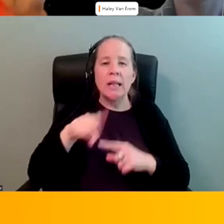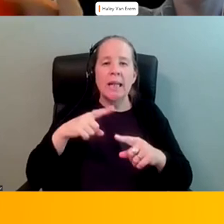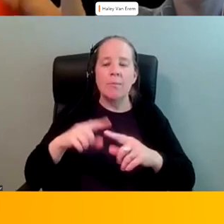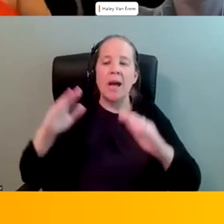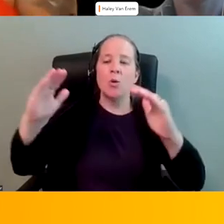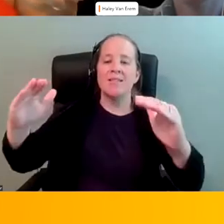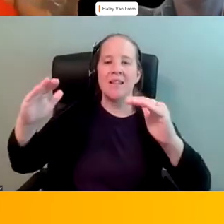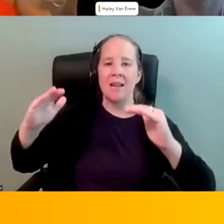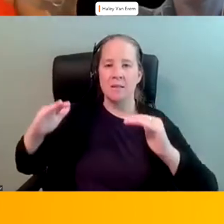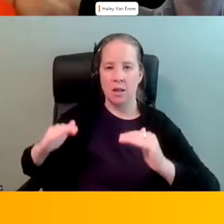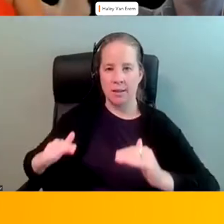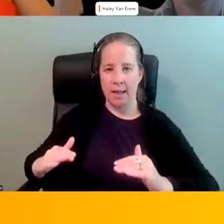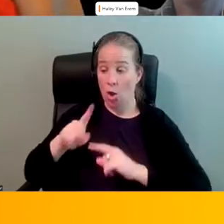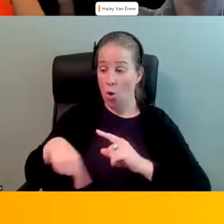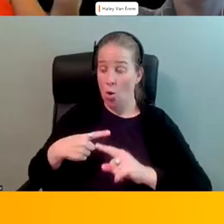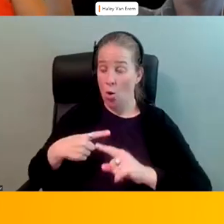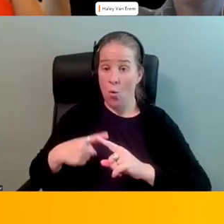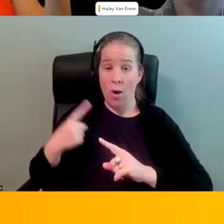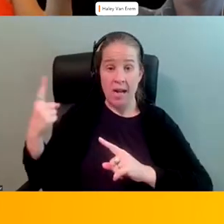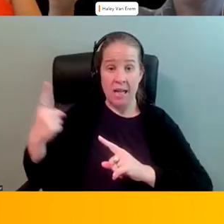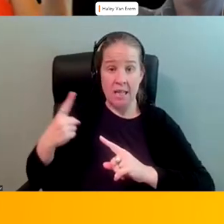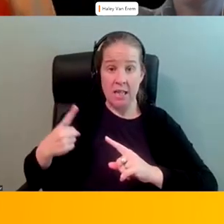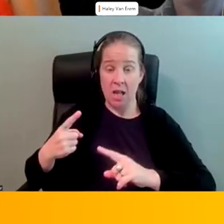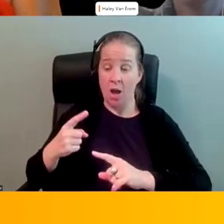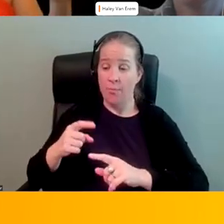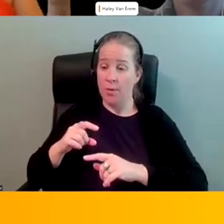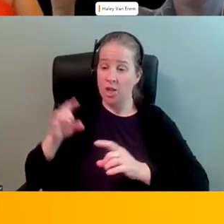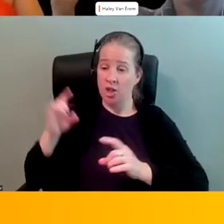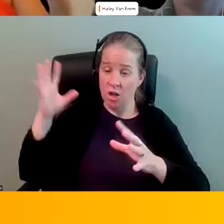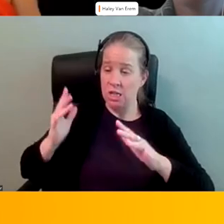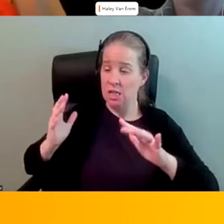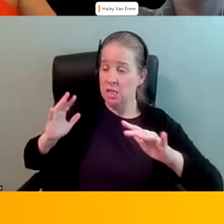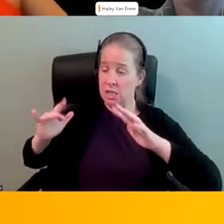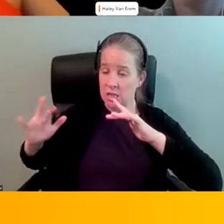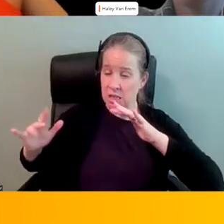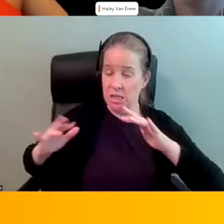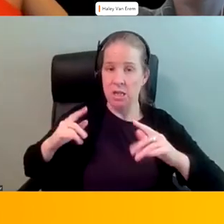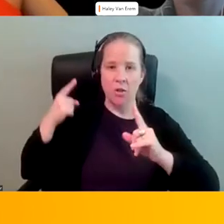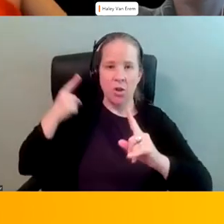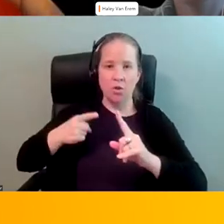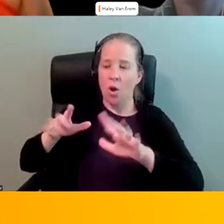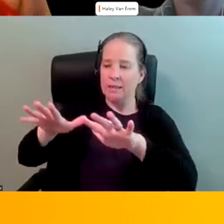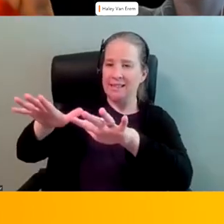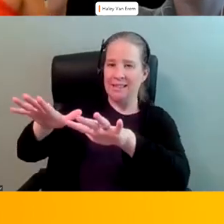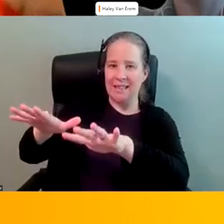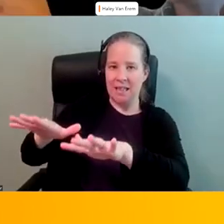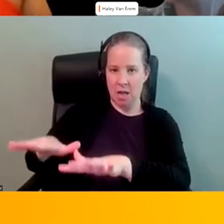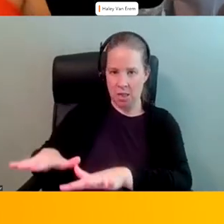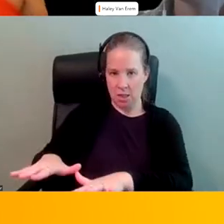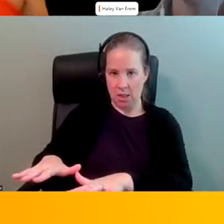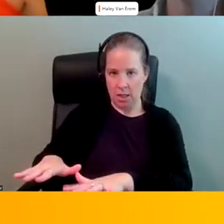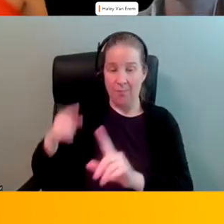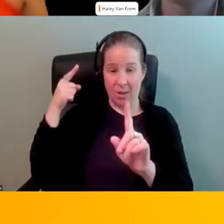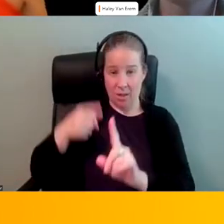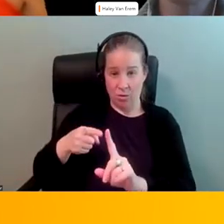talking about when someone's in crisis it's about de-escalation that is the goal how do we de-escalate them i haven't